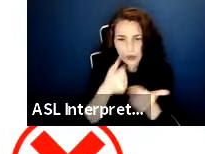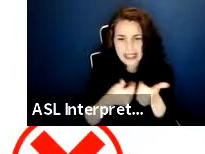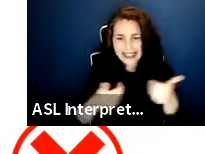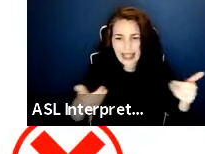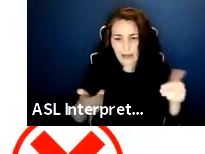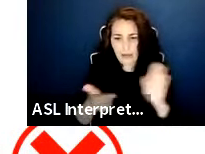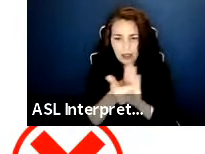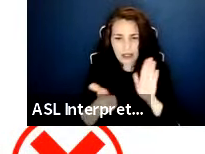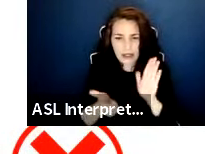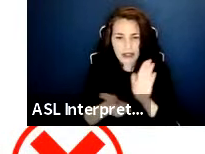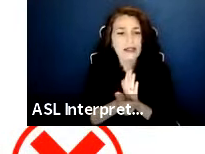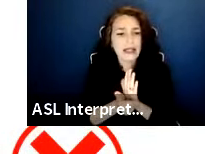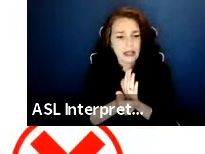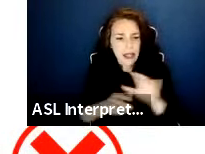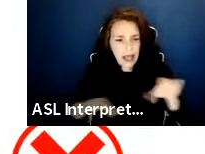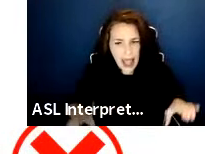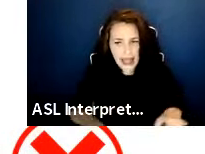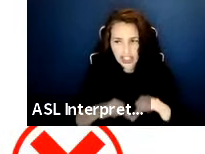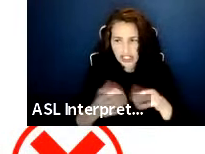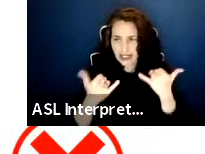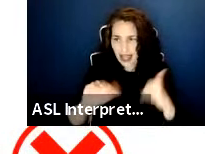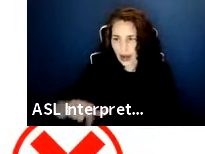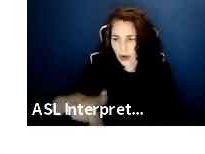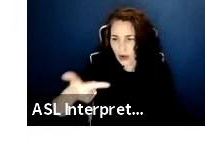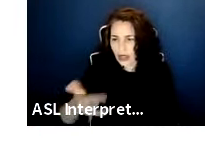kick it over to Jessica to move us forward.